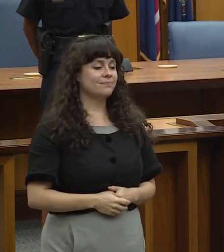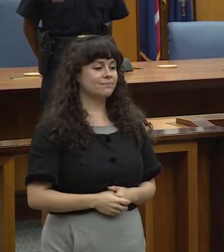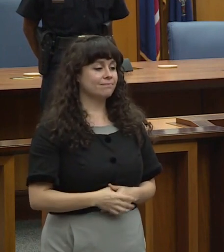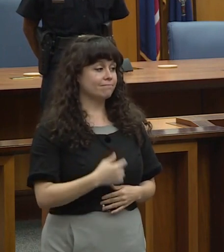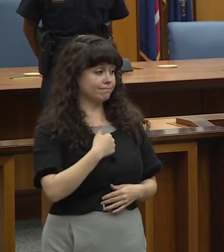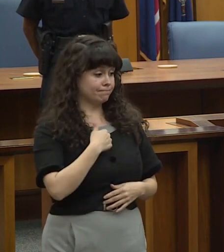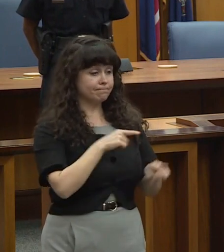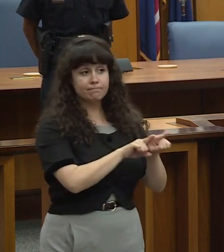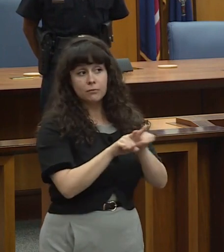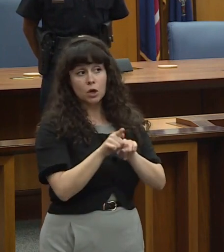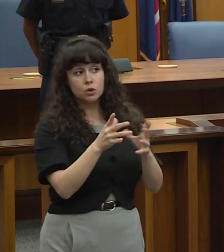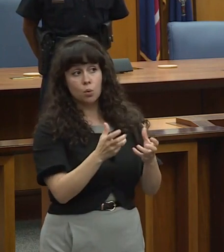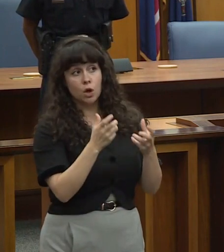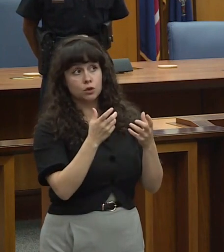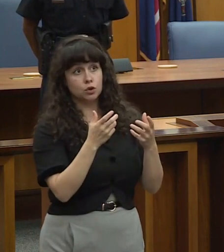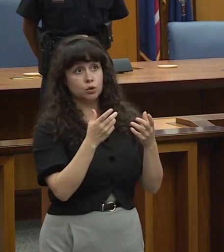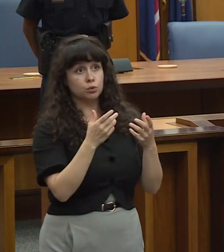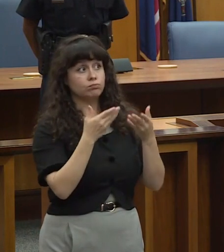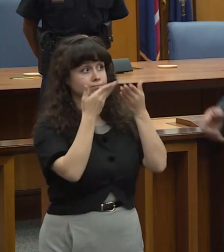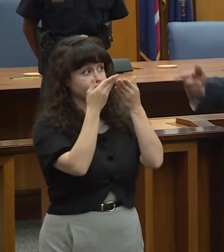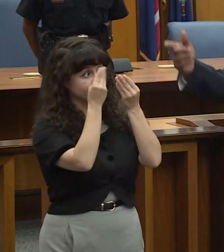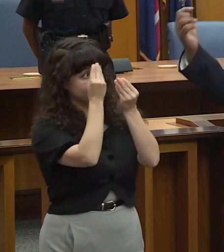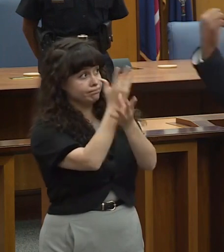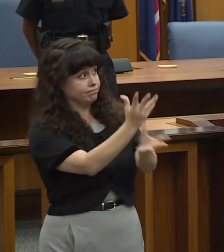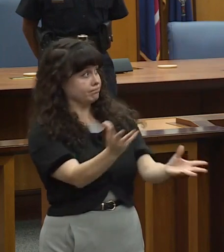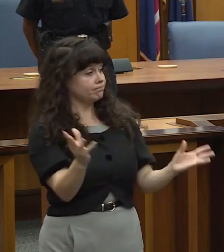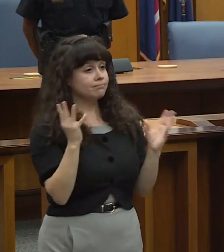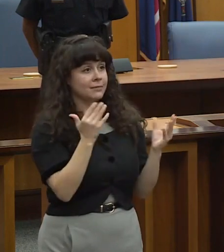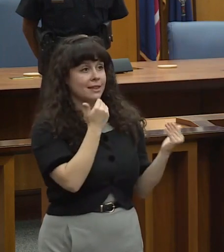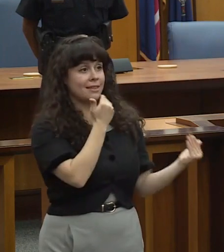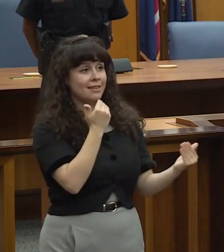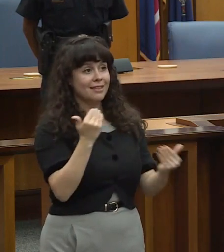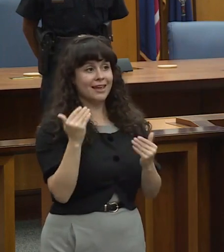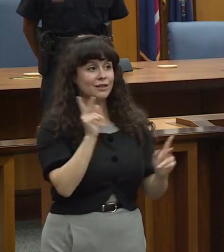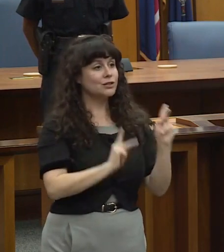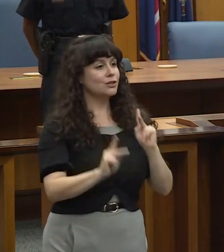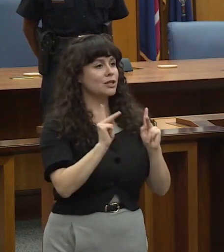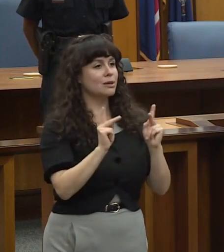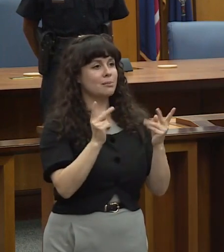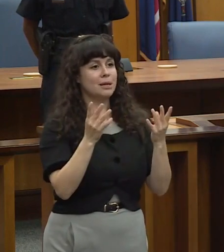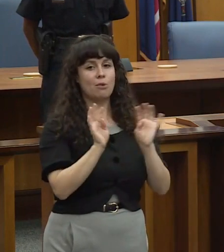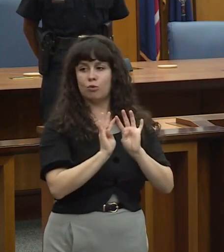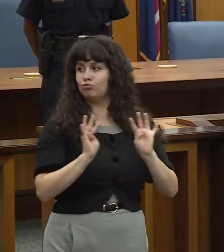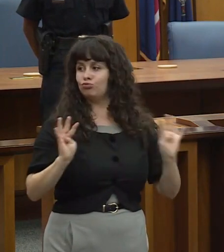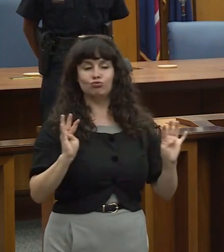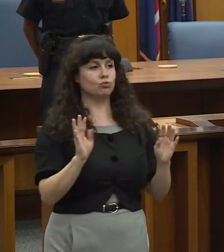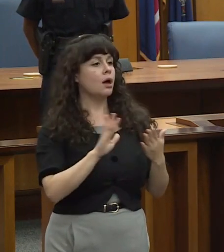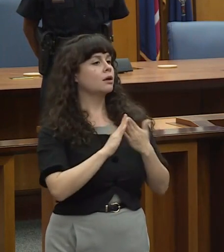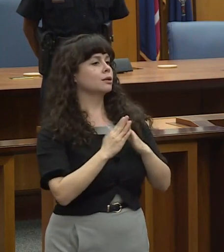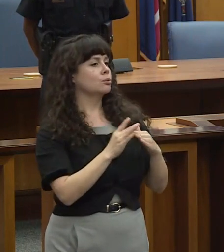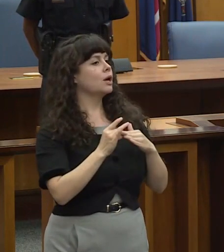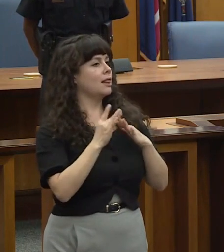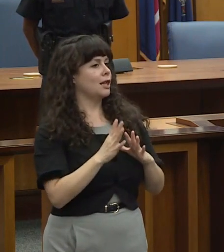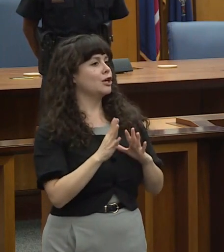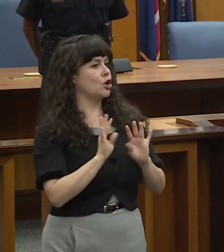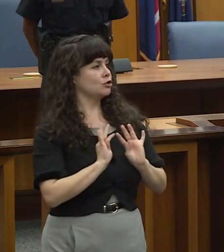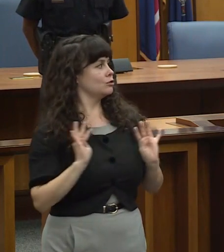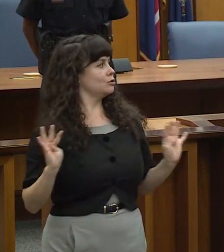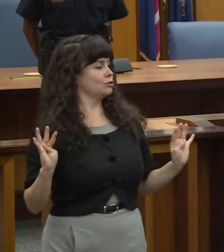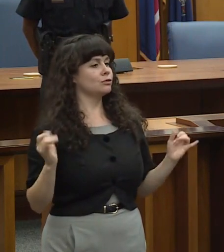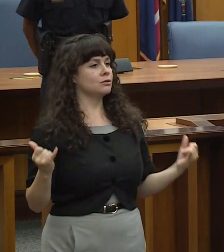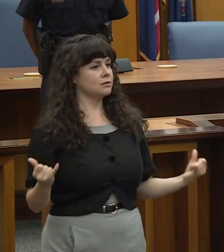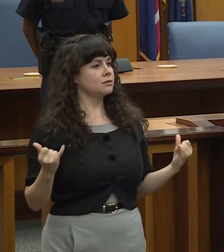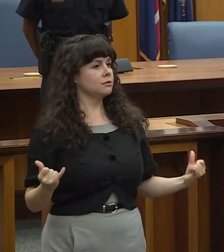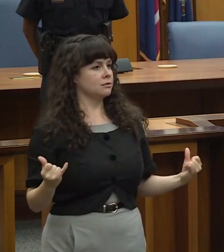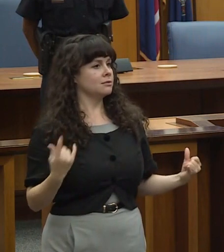I also want to publicly thank all these community leaders who are standing around me right now we just